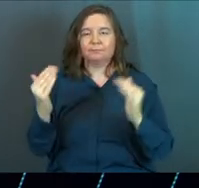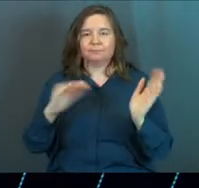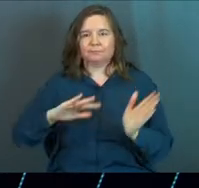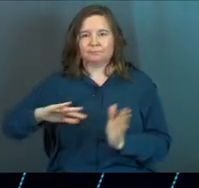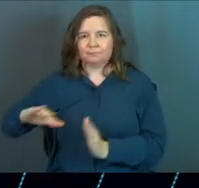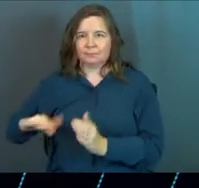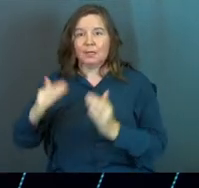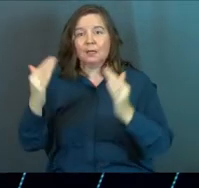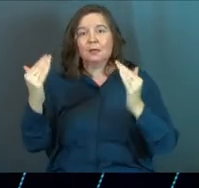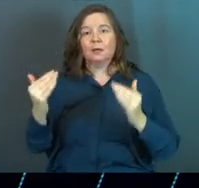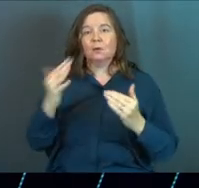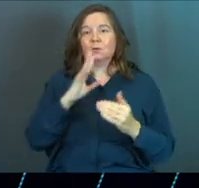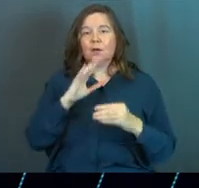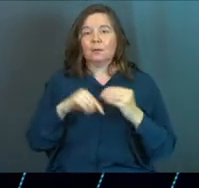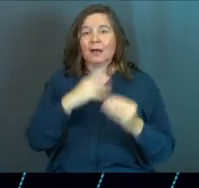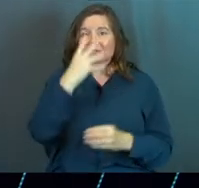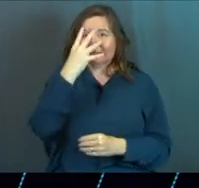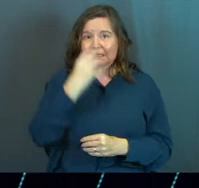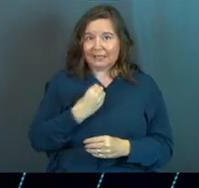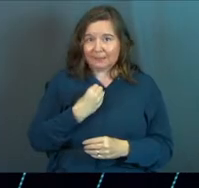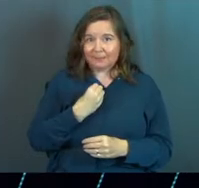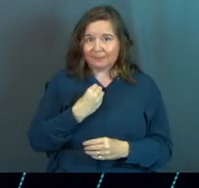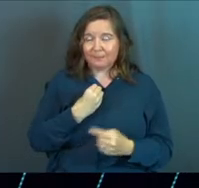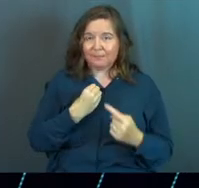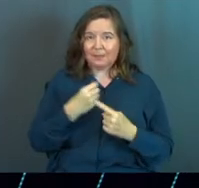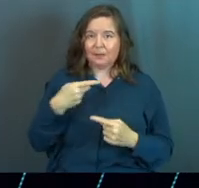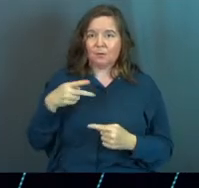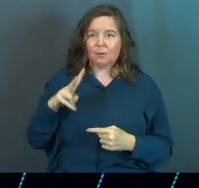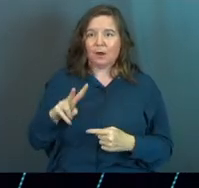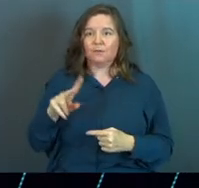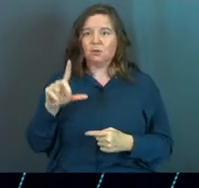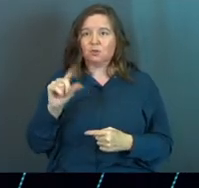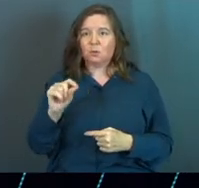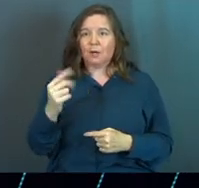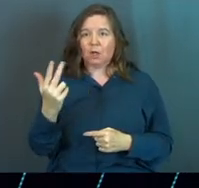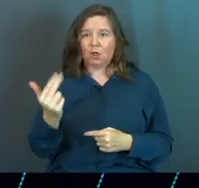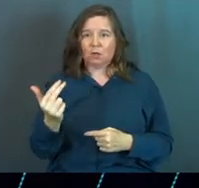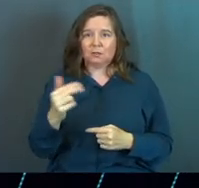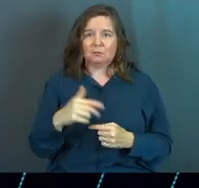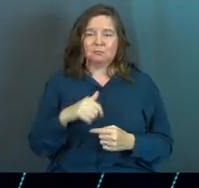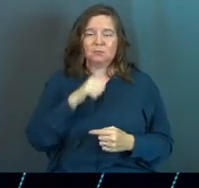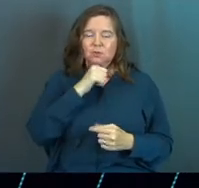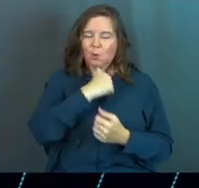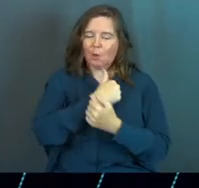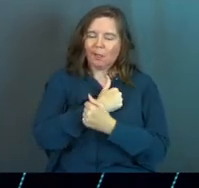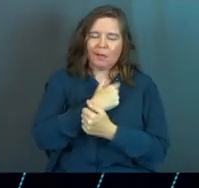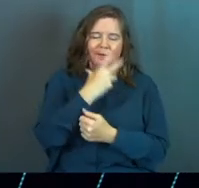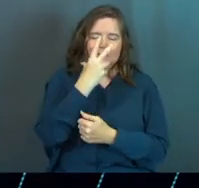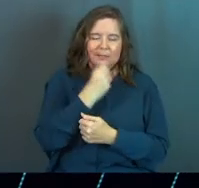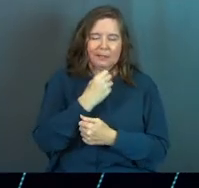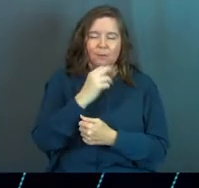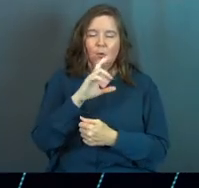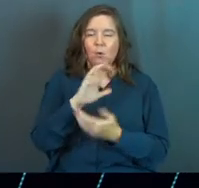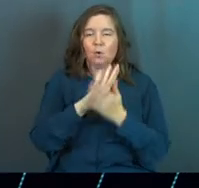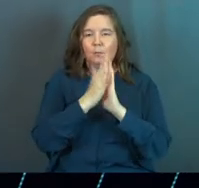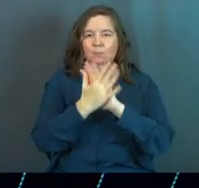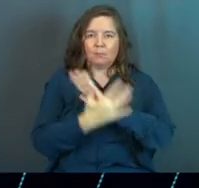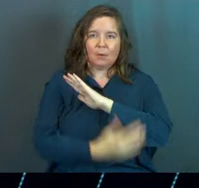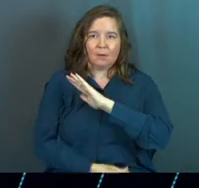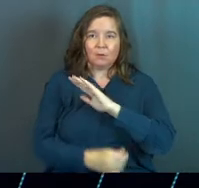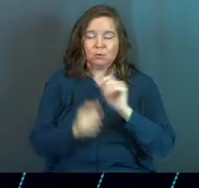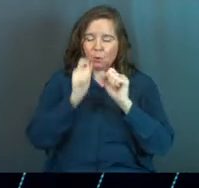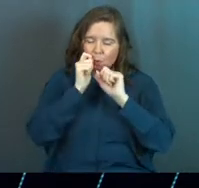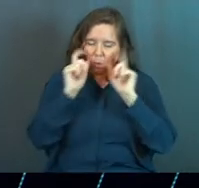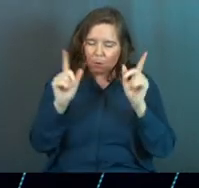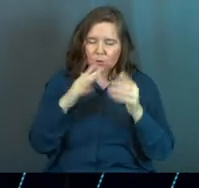sleep. Proverbs 20, verse 13. Love not sleep, lest you come to poverty. Open your eyes and you